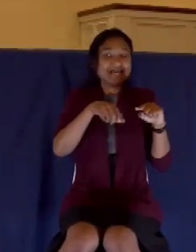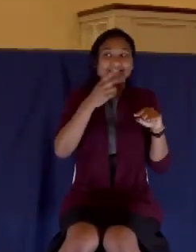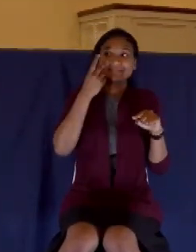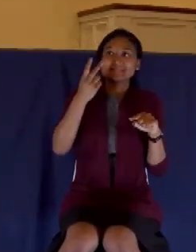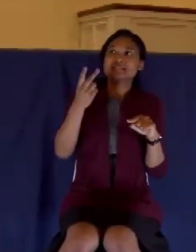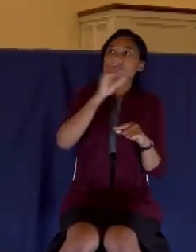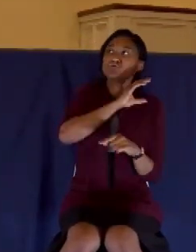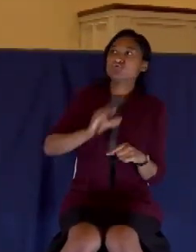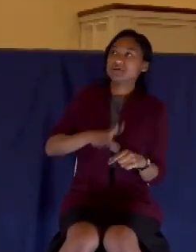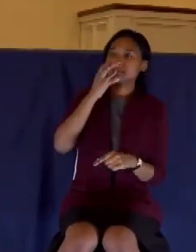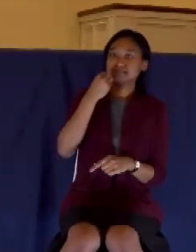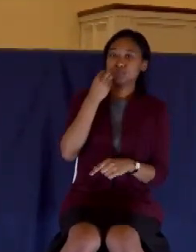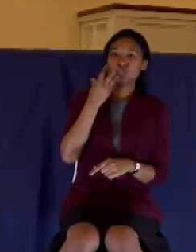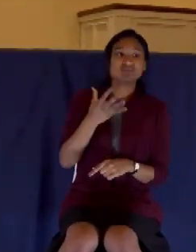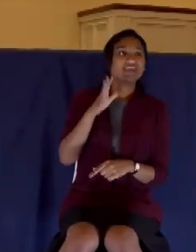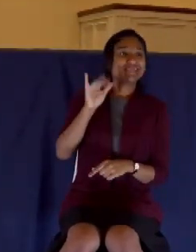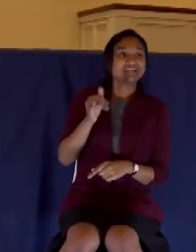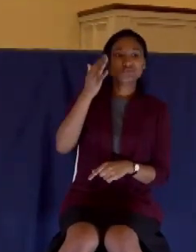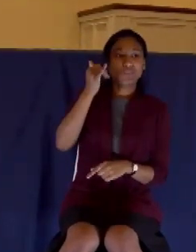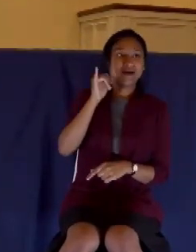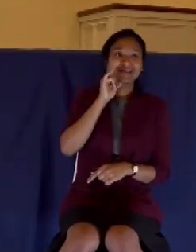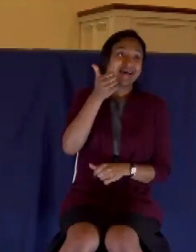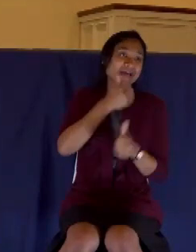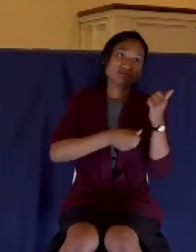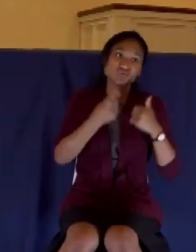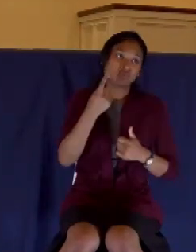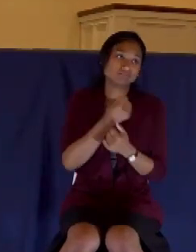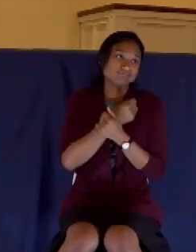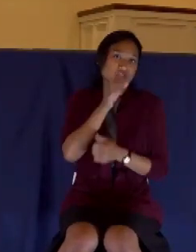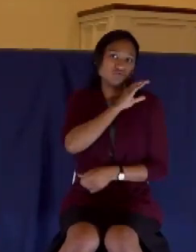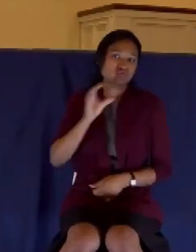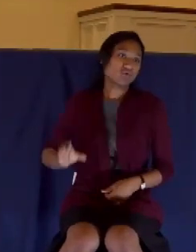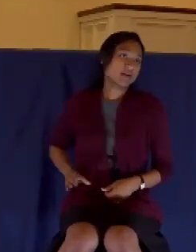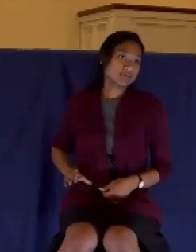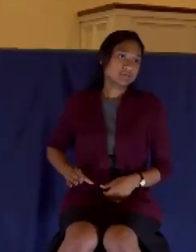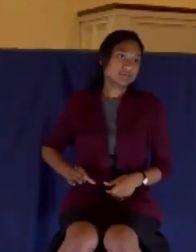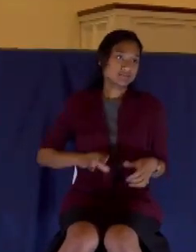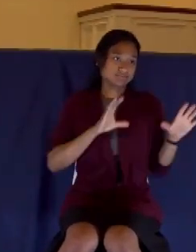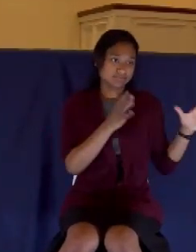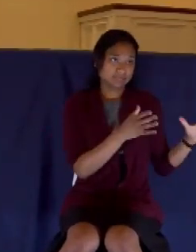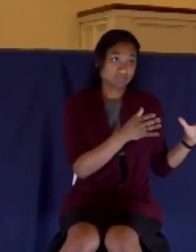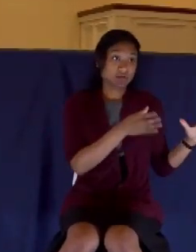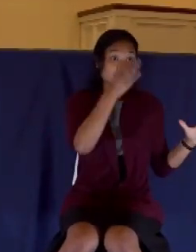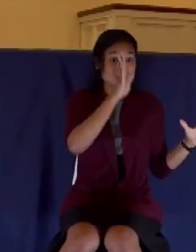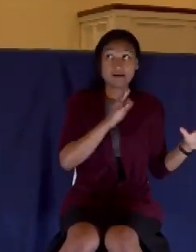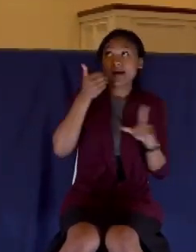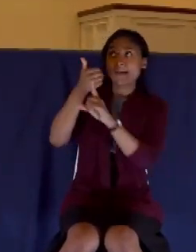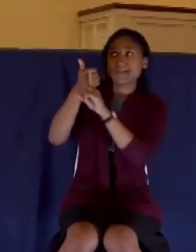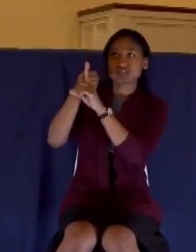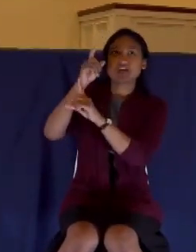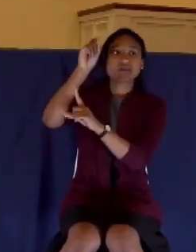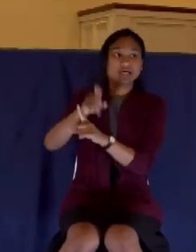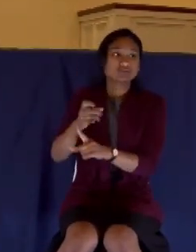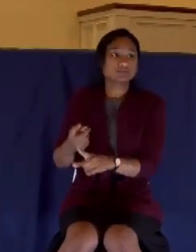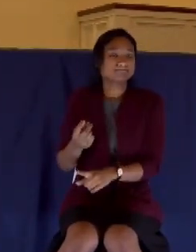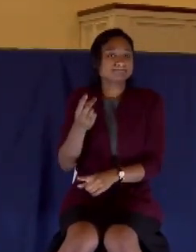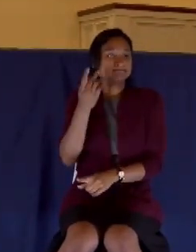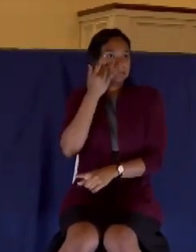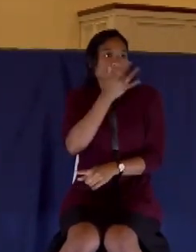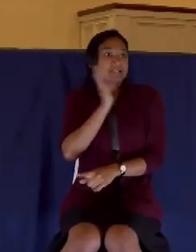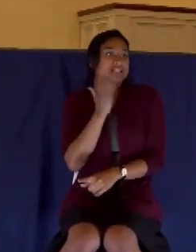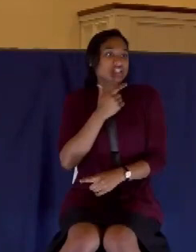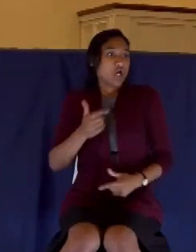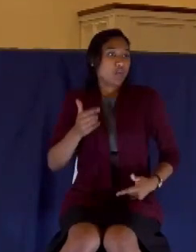Christ. That's why not everyone loves Christ. God has to be the one that opens our eyes to see who Jesus is.